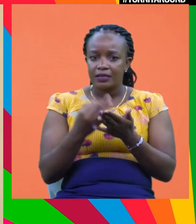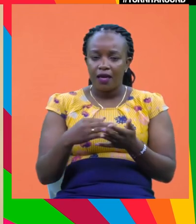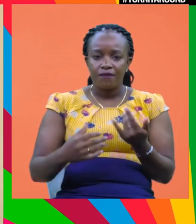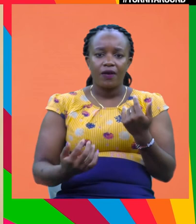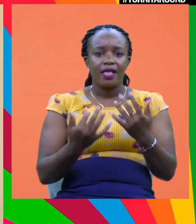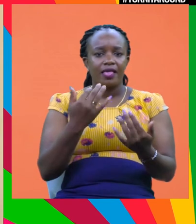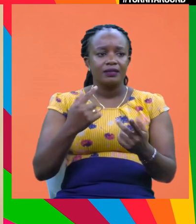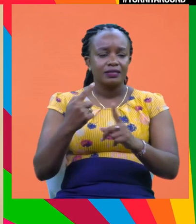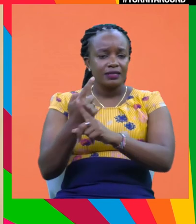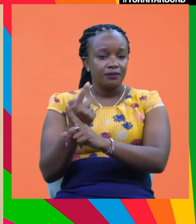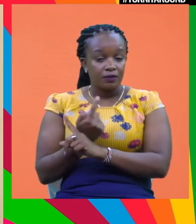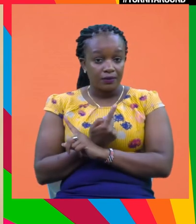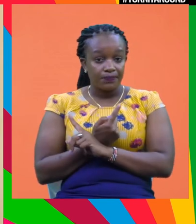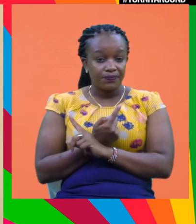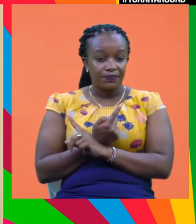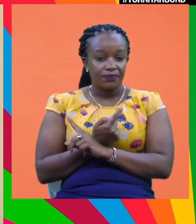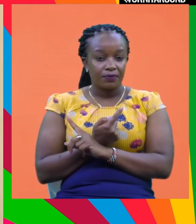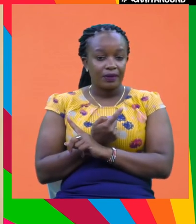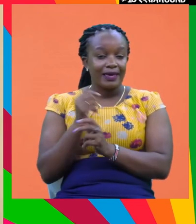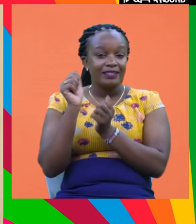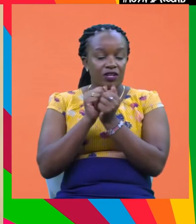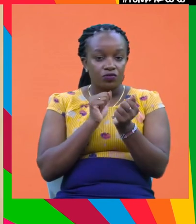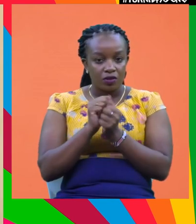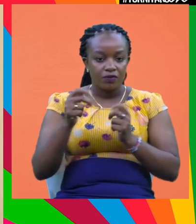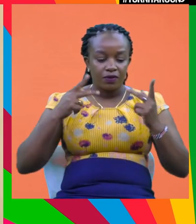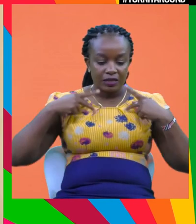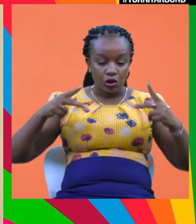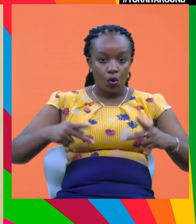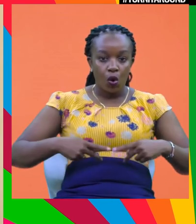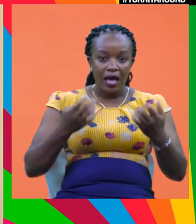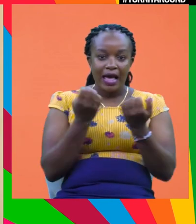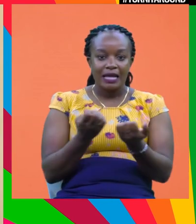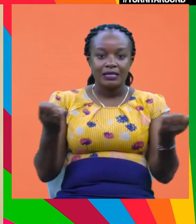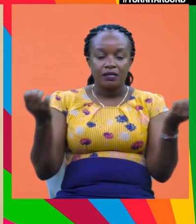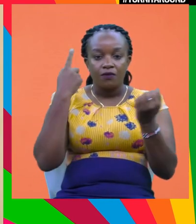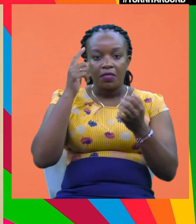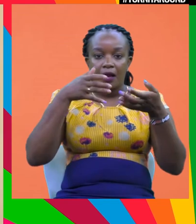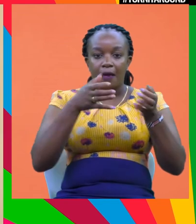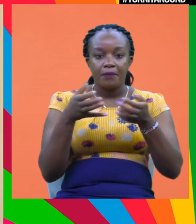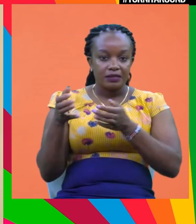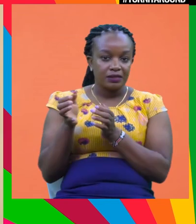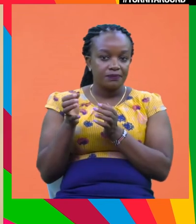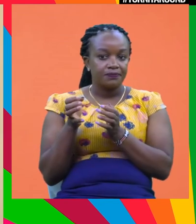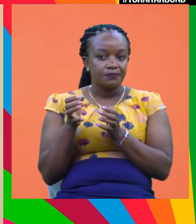fires, um, in, in, these calls, destruction, physical assets of a company. Um,